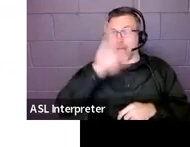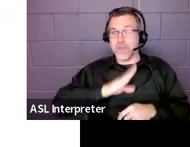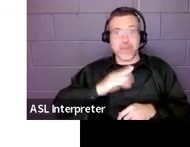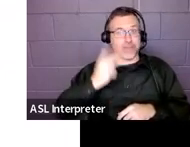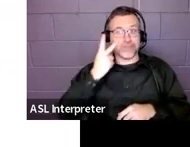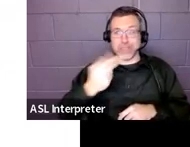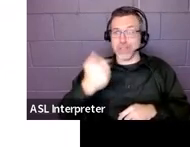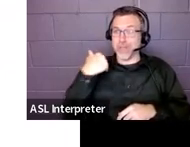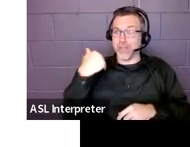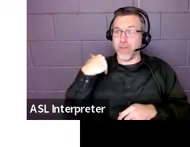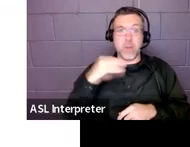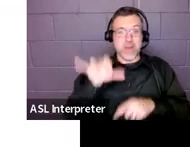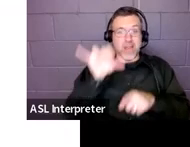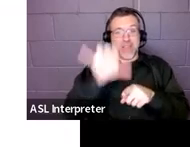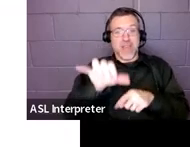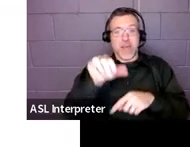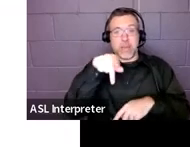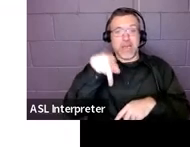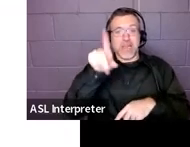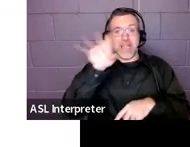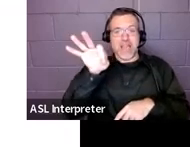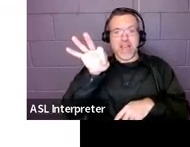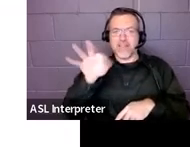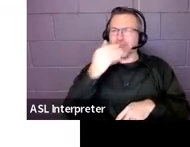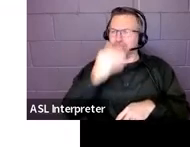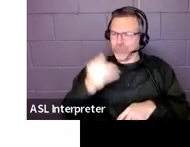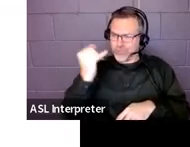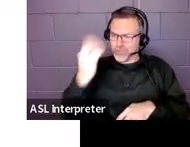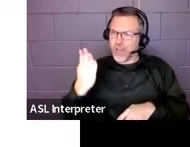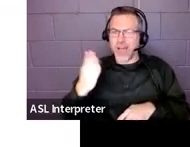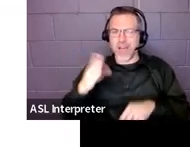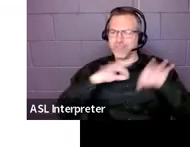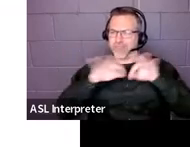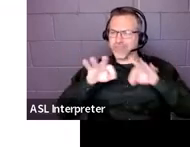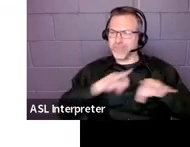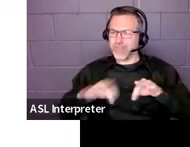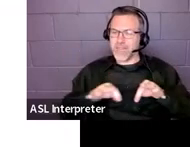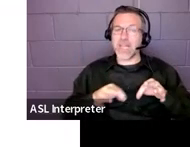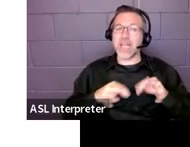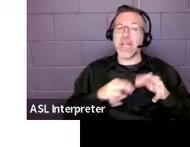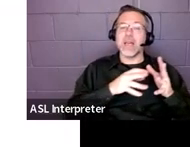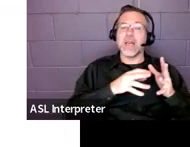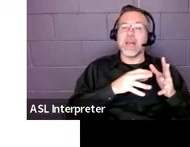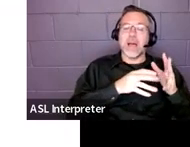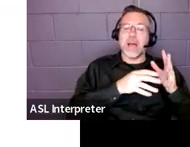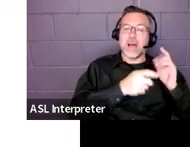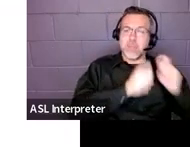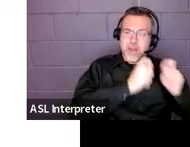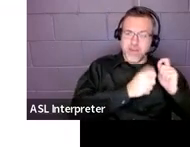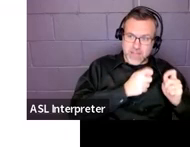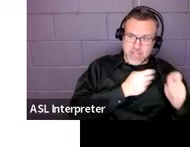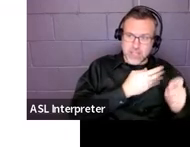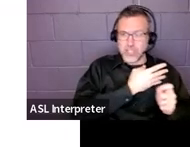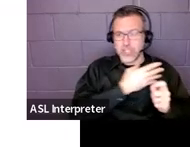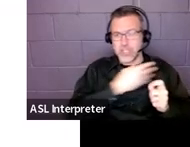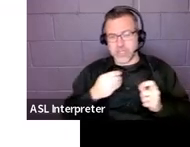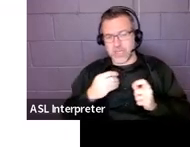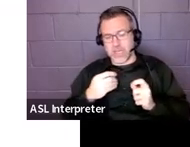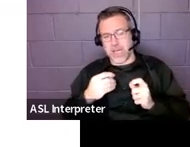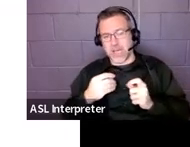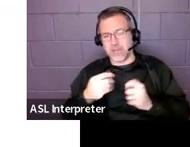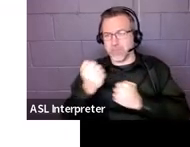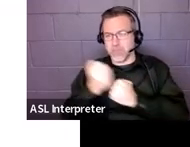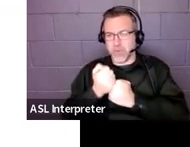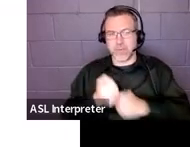accommodations and modifications. And here are some examples of modifications. Again,